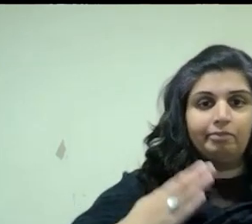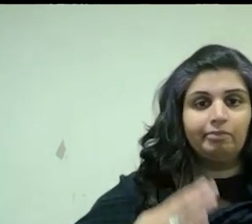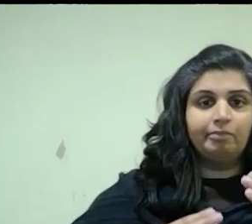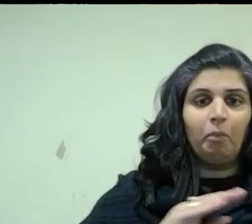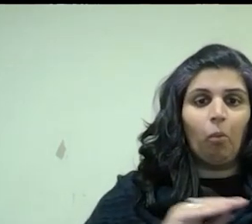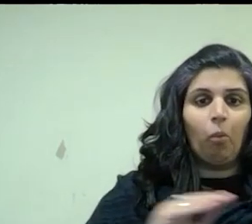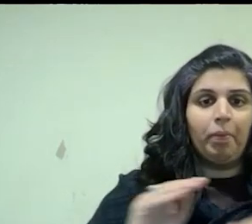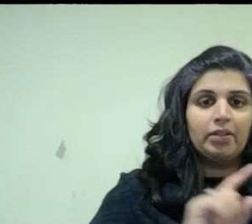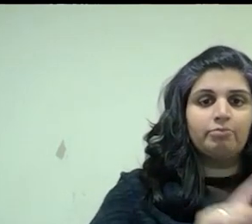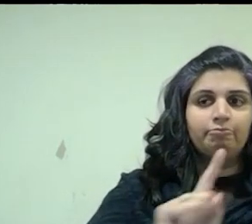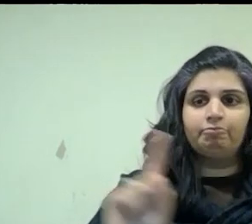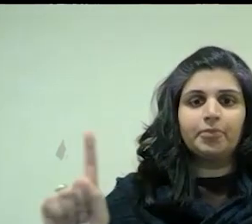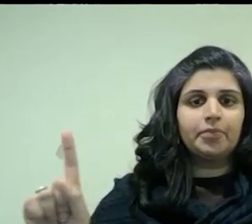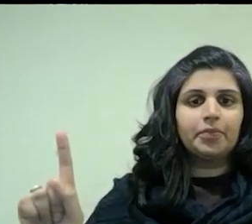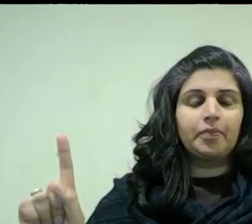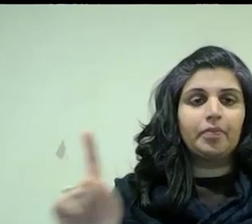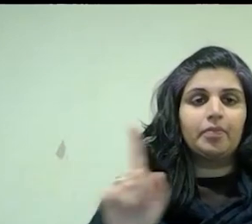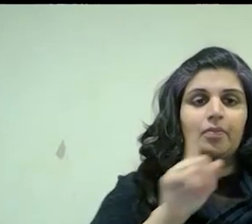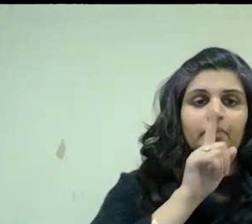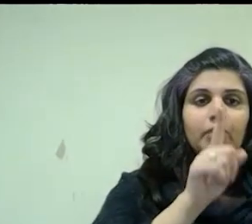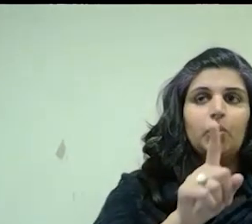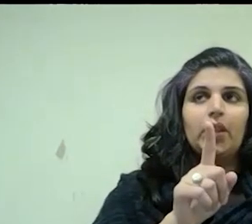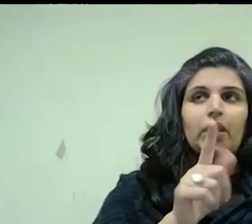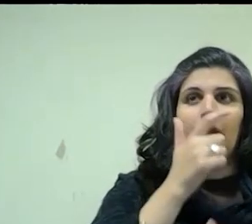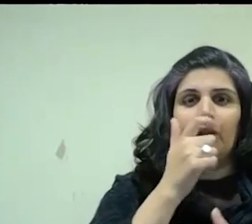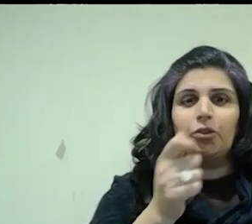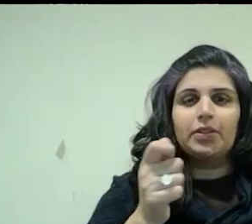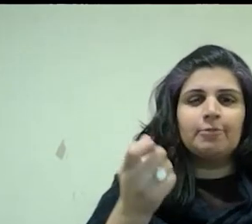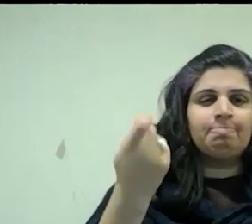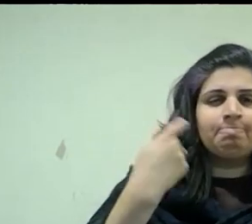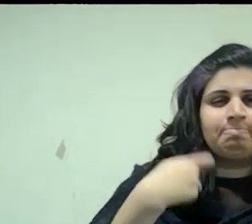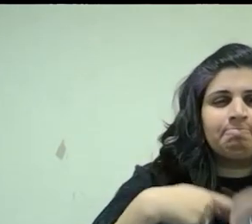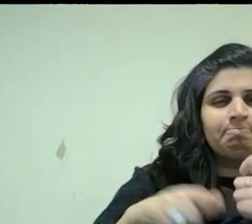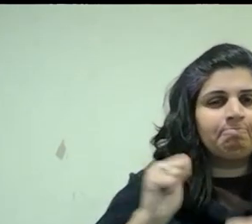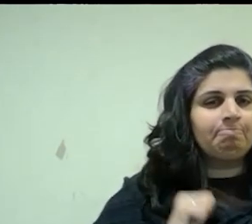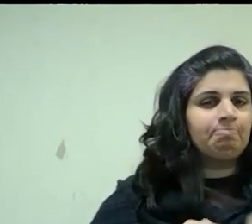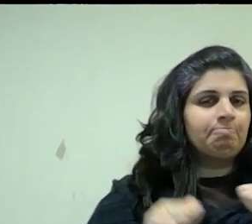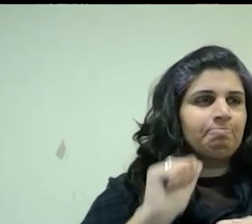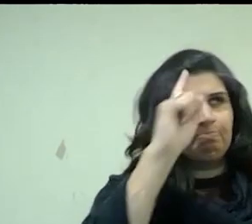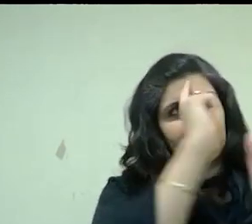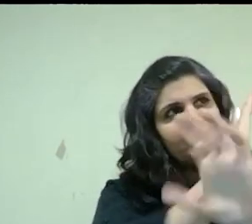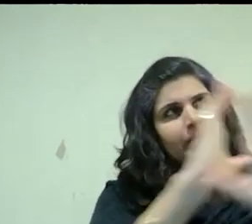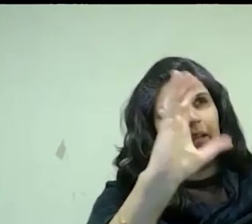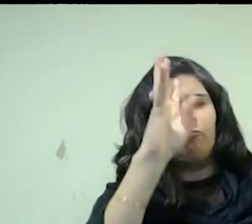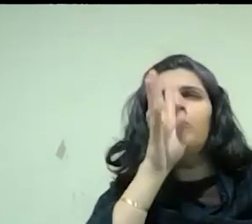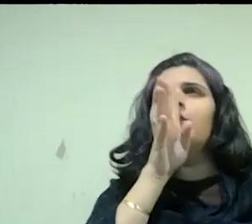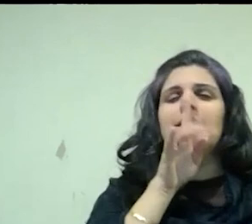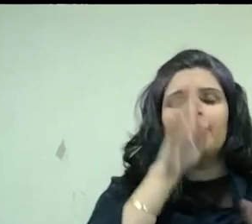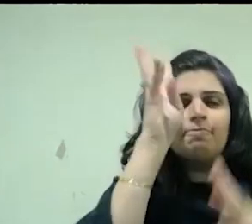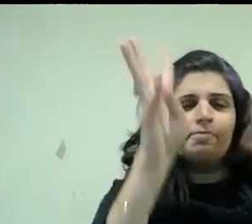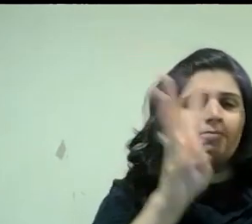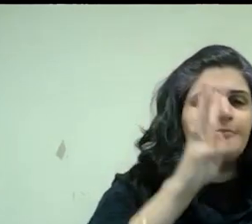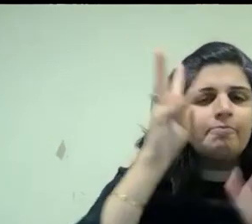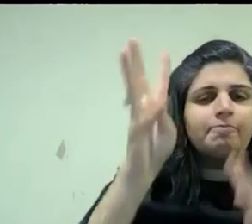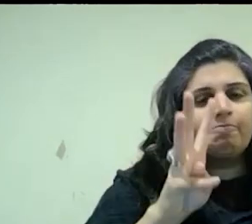really interested in absolutely changing the form of theater and really innovating and rendering theater